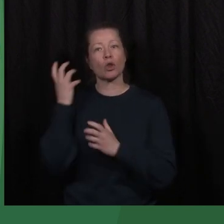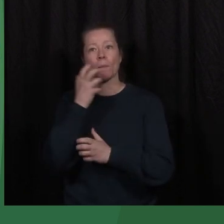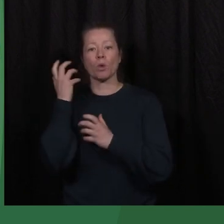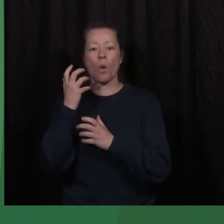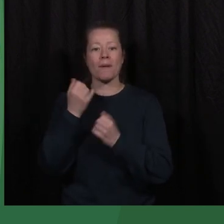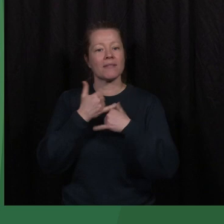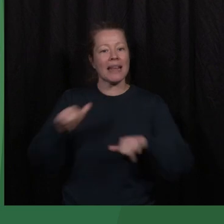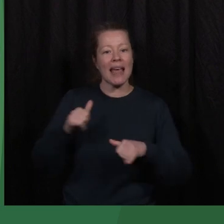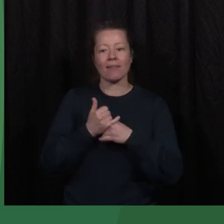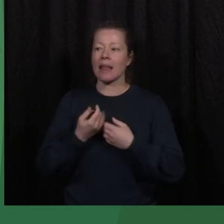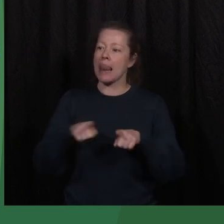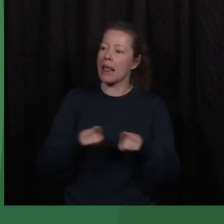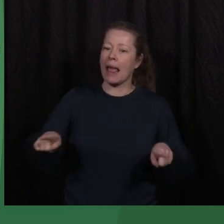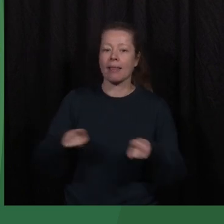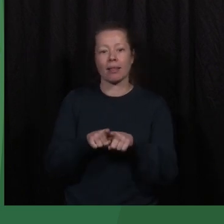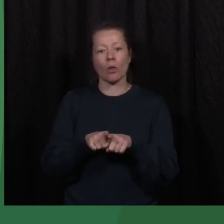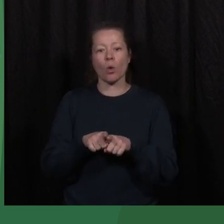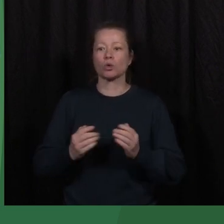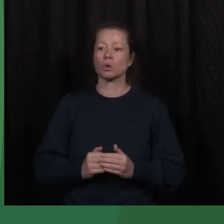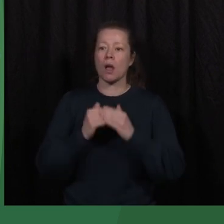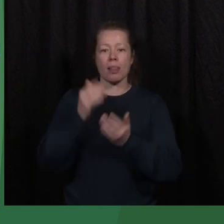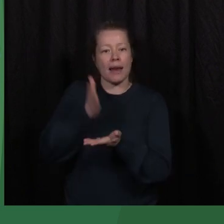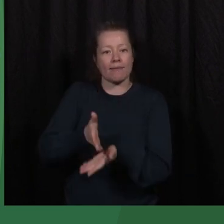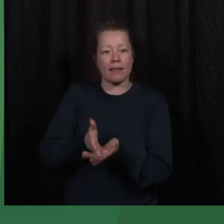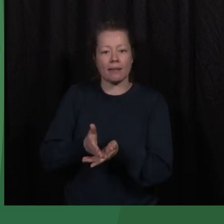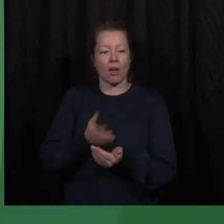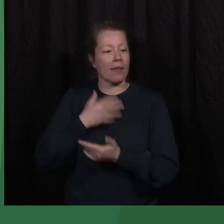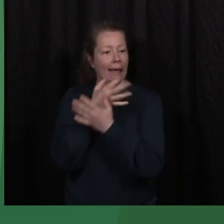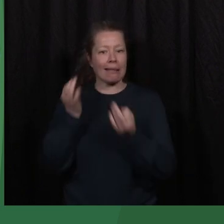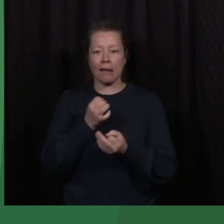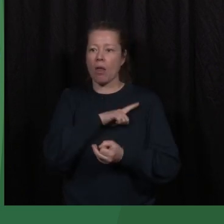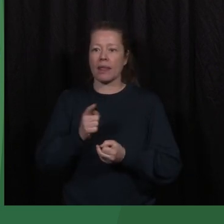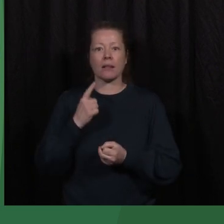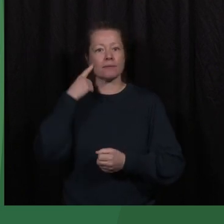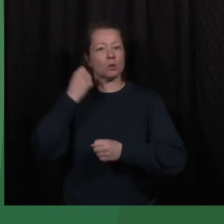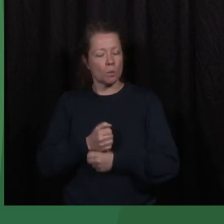justice. We had nothing other than the conviction of our beliefs.